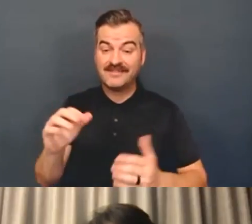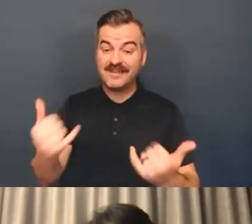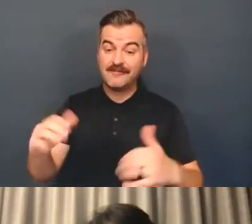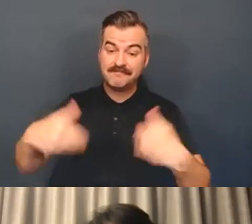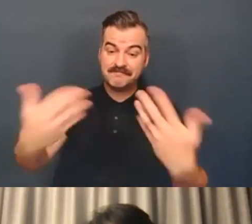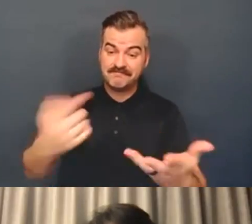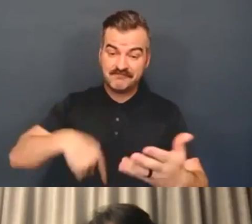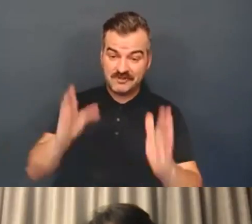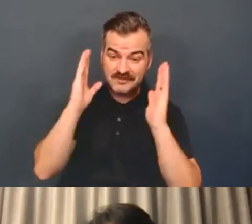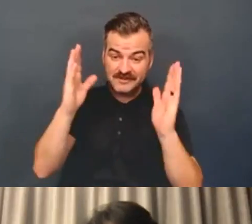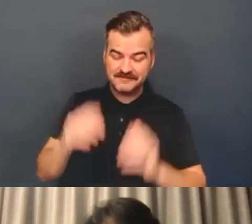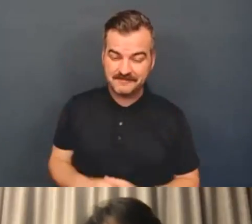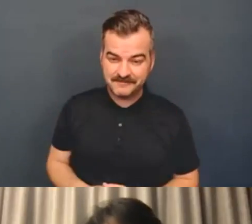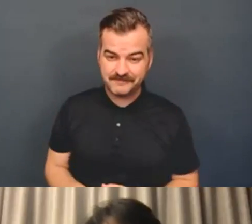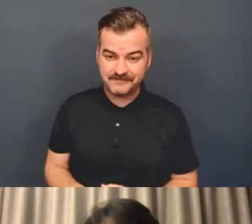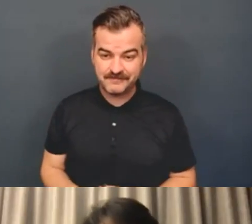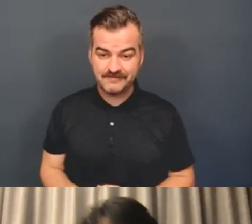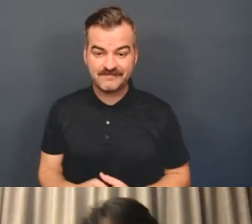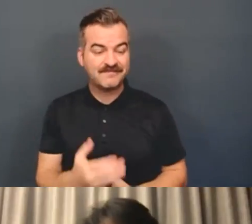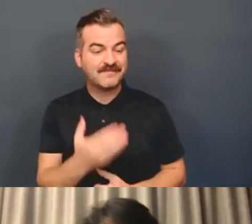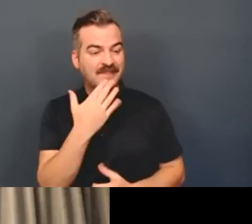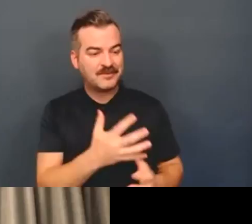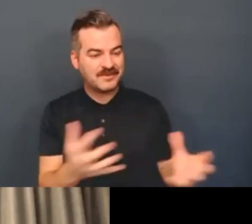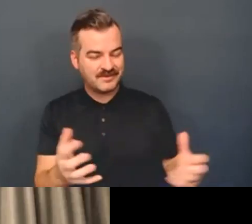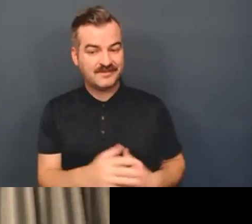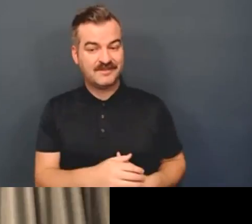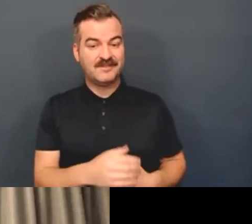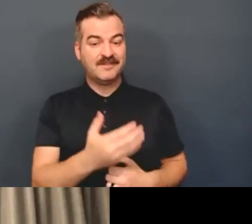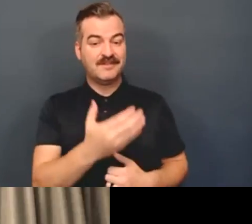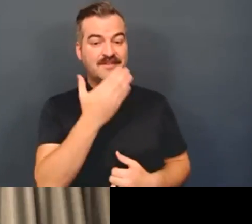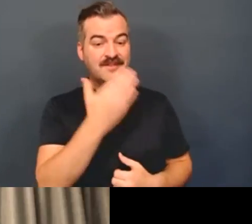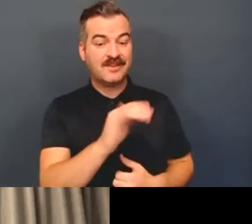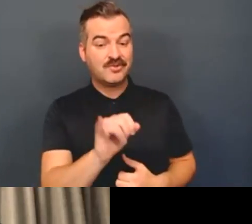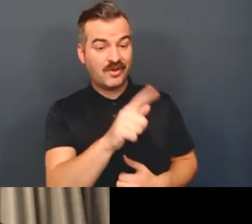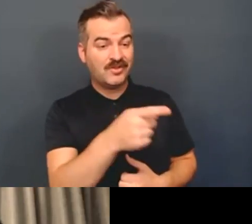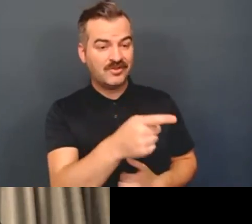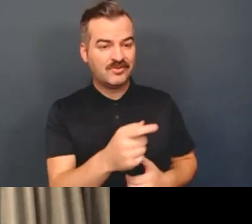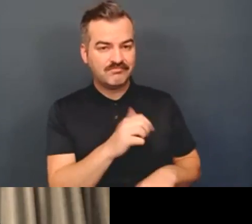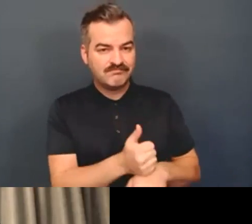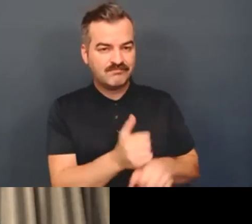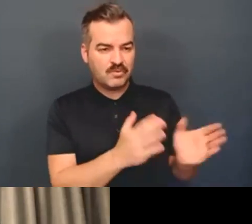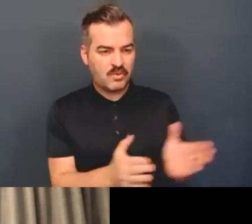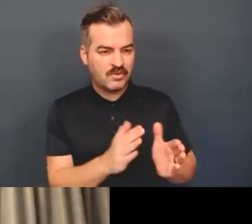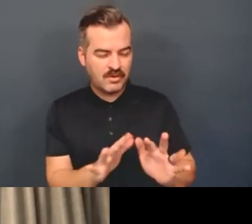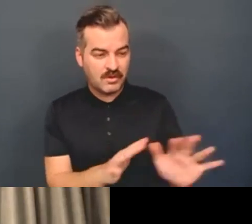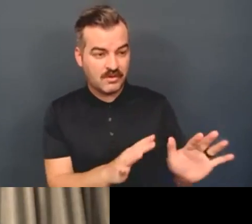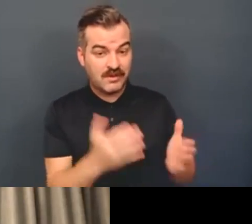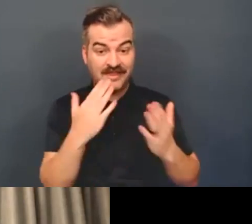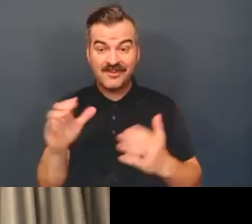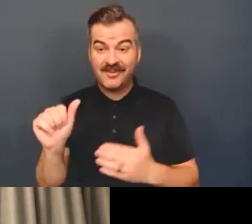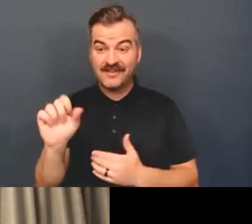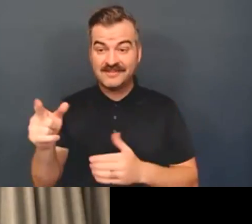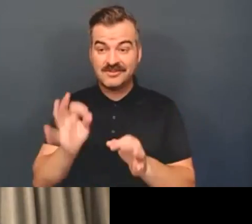yours. Thank you so much. Thank you, Joel, for organizing. Thank you, ASL